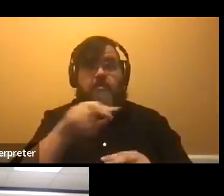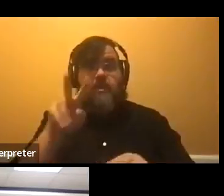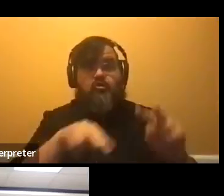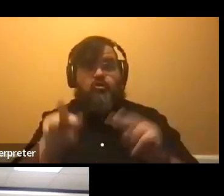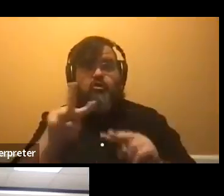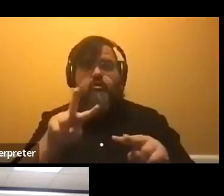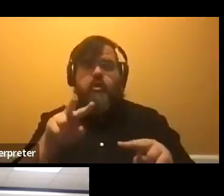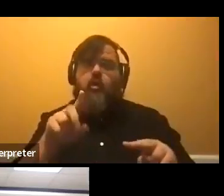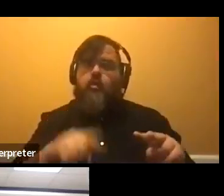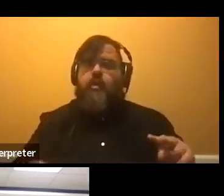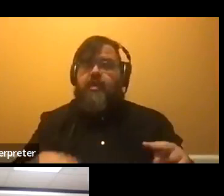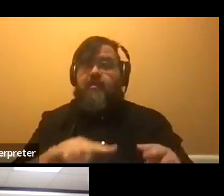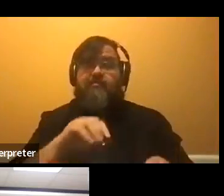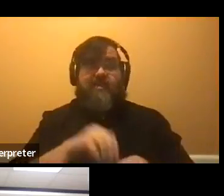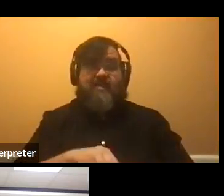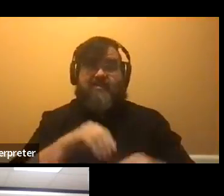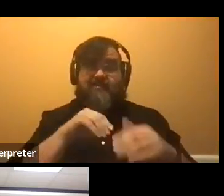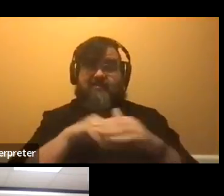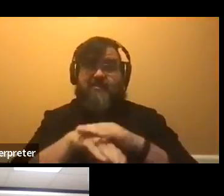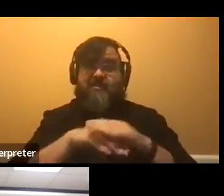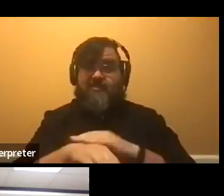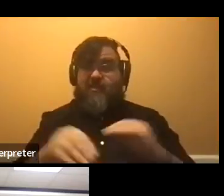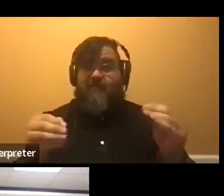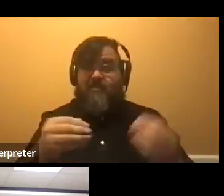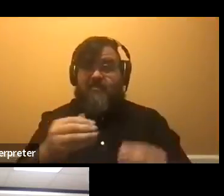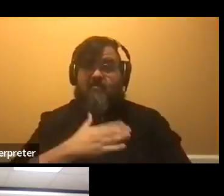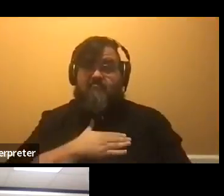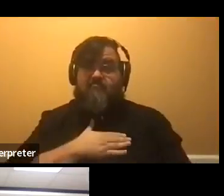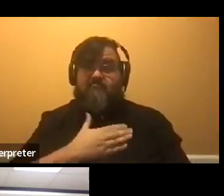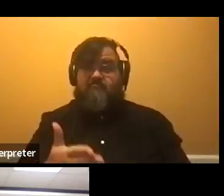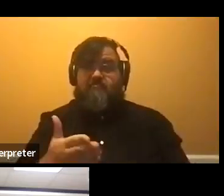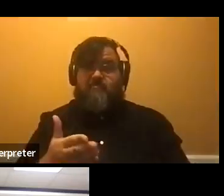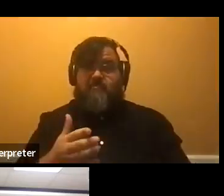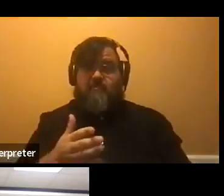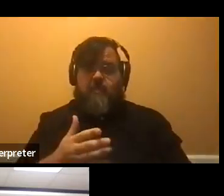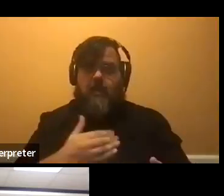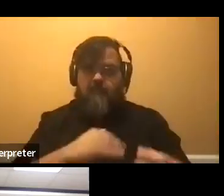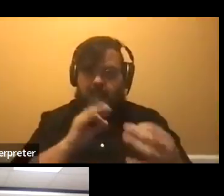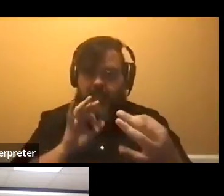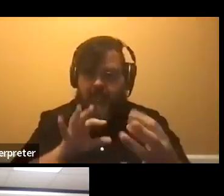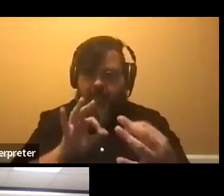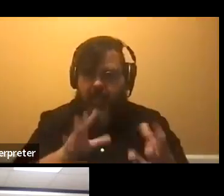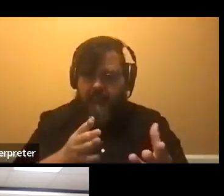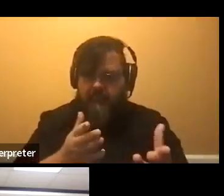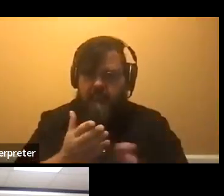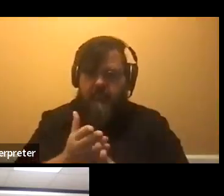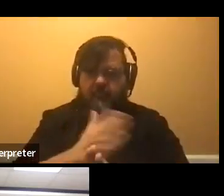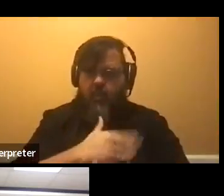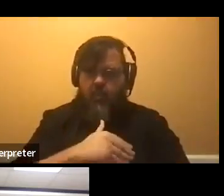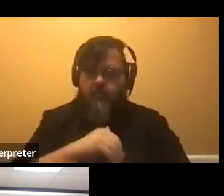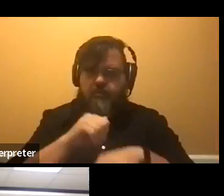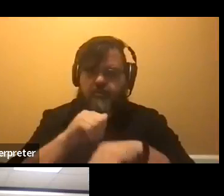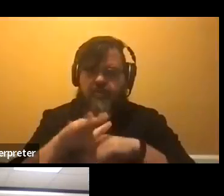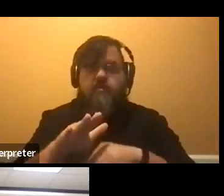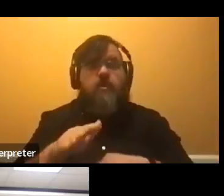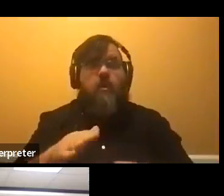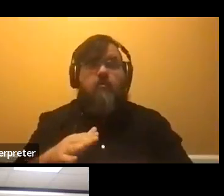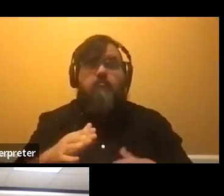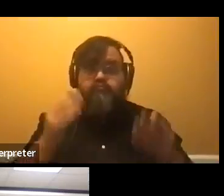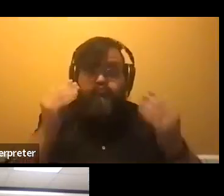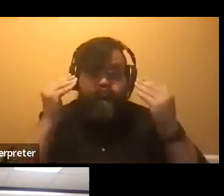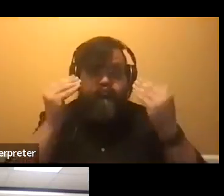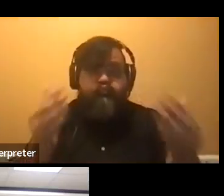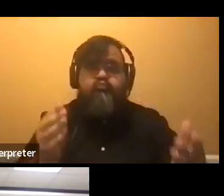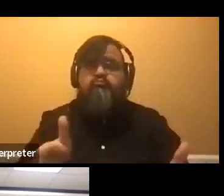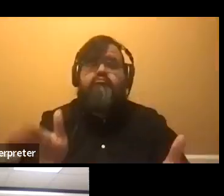happy in the admissions office to give you guys some feedback before it's submitted. So please feel free to reach out to your admissions counselor.